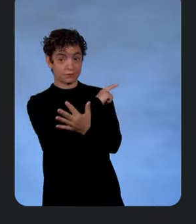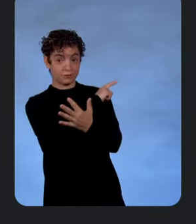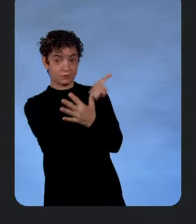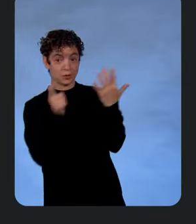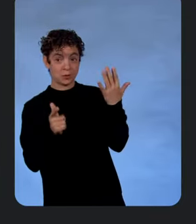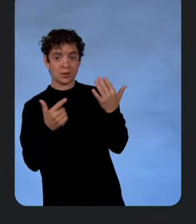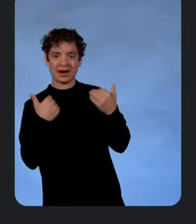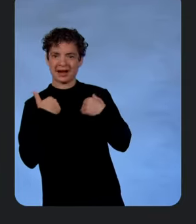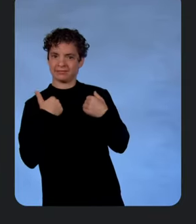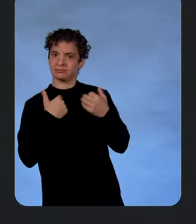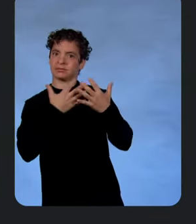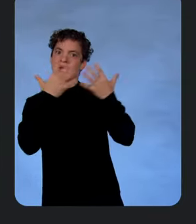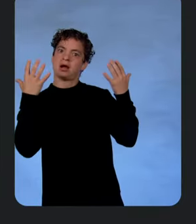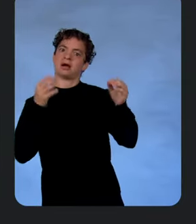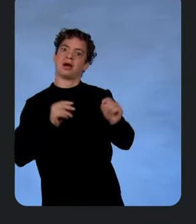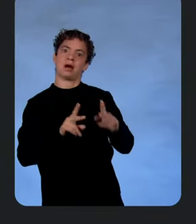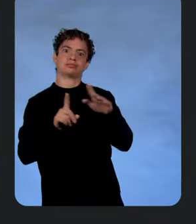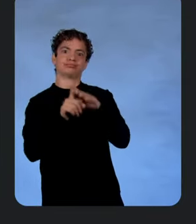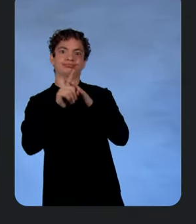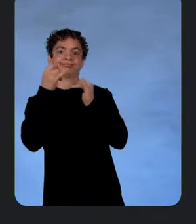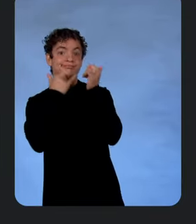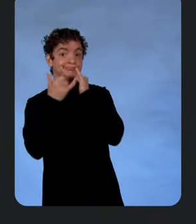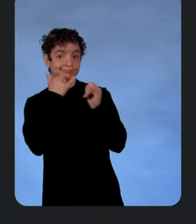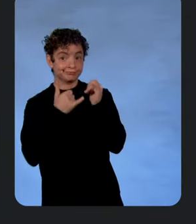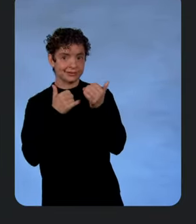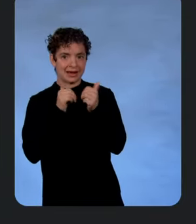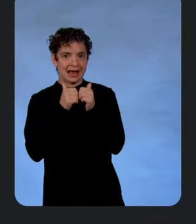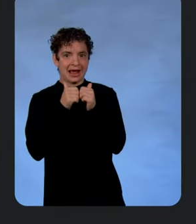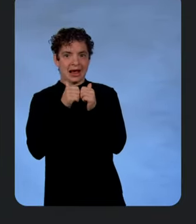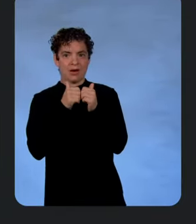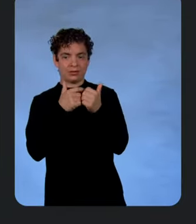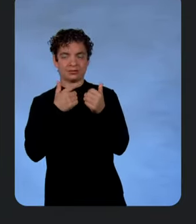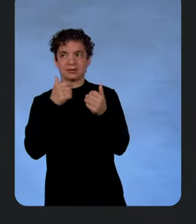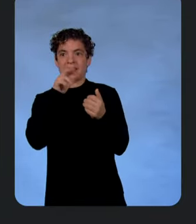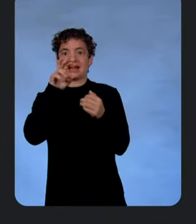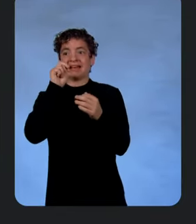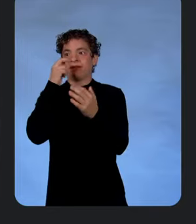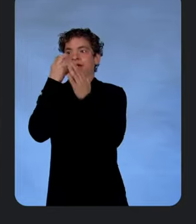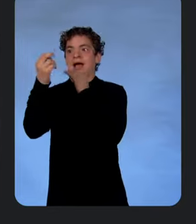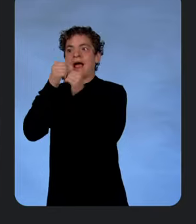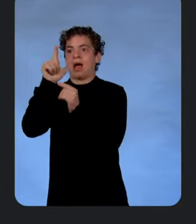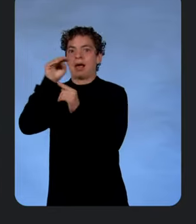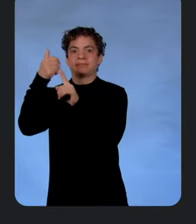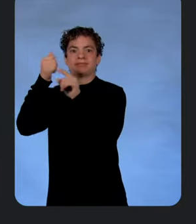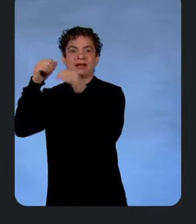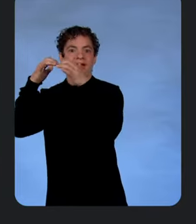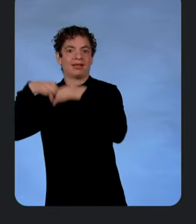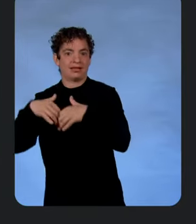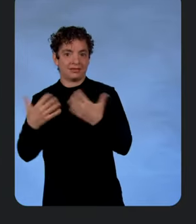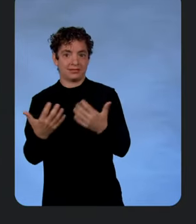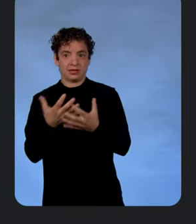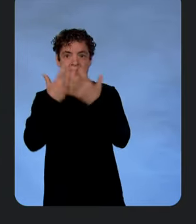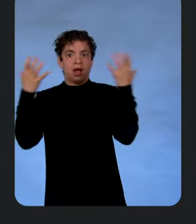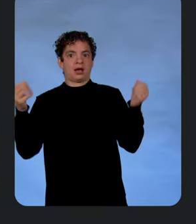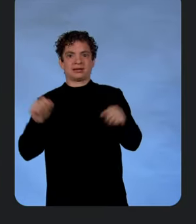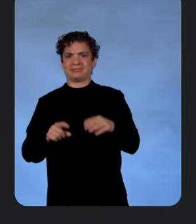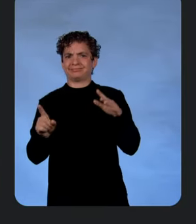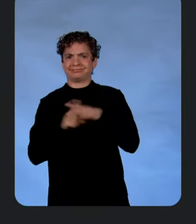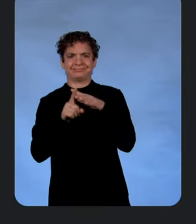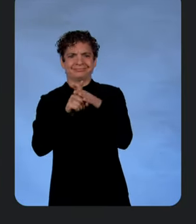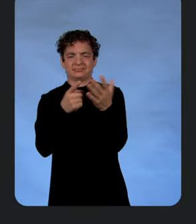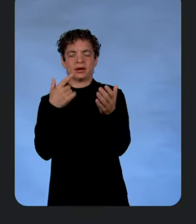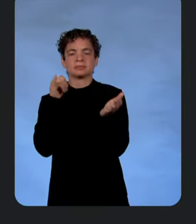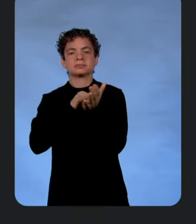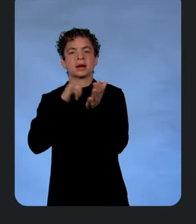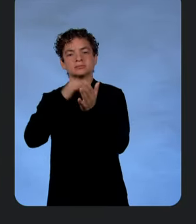a lot of opportunities for error, and we haven't even started to get into all the ways that no one can break. I mean, a lot can go wrong, and we have no